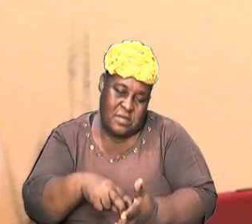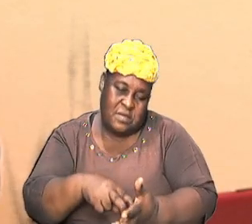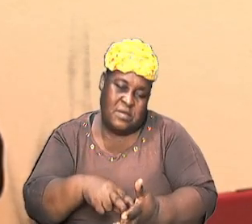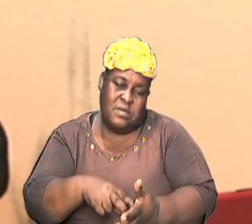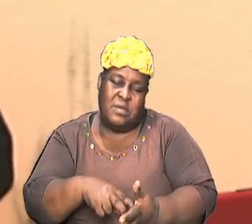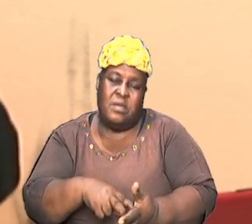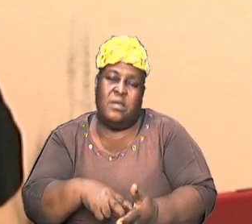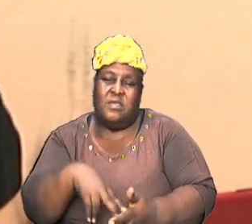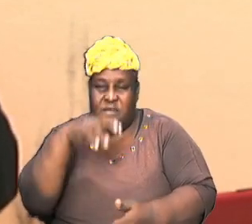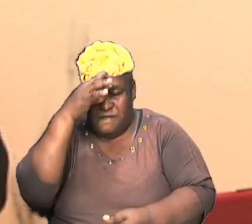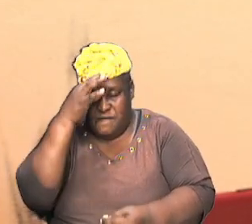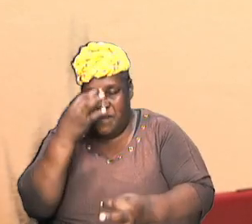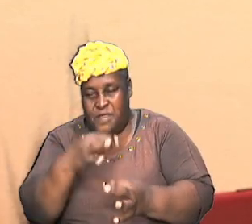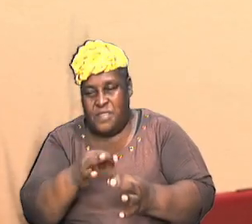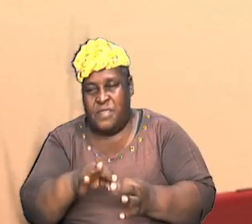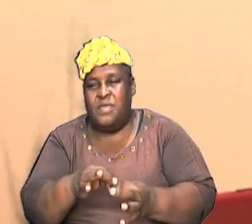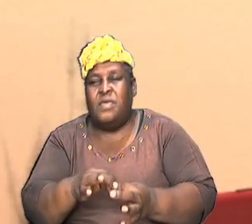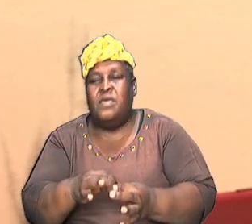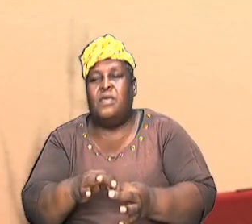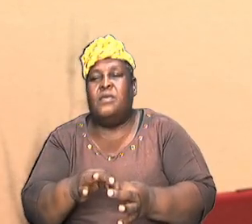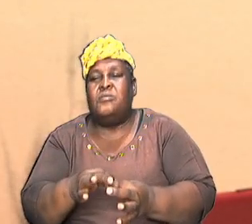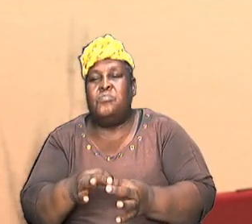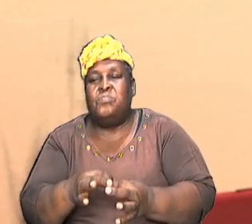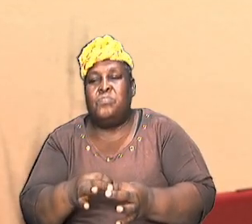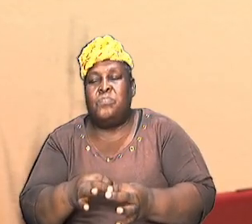you can be very much